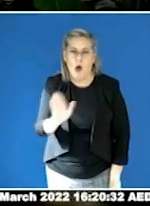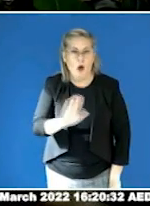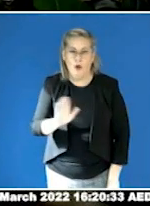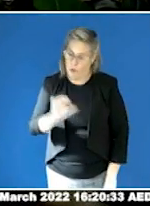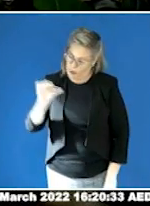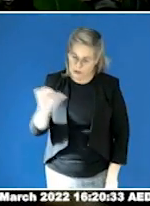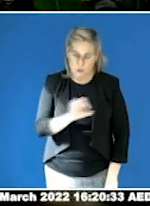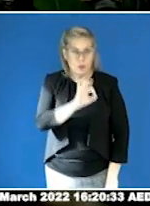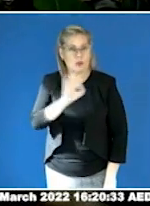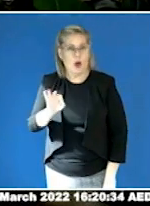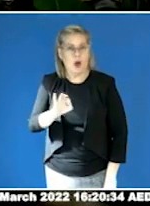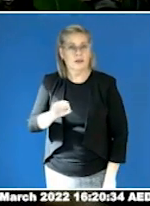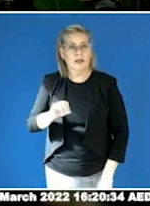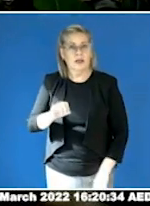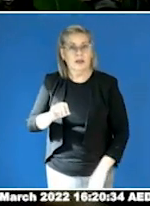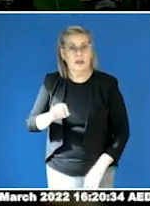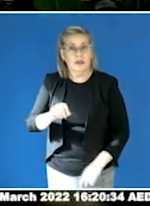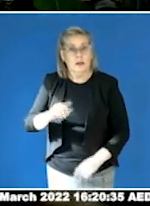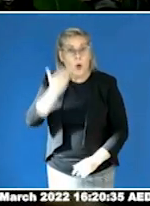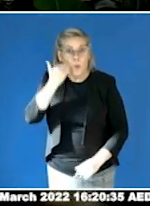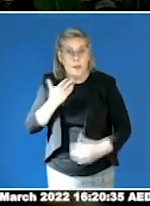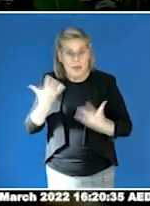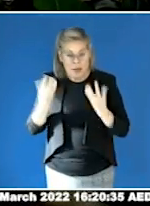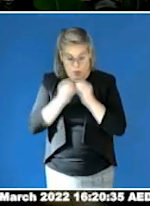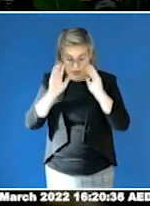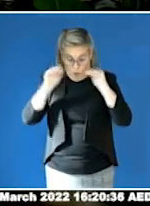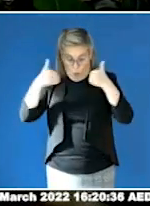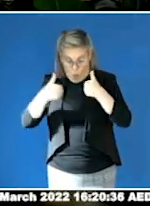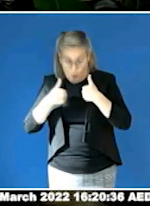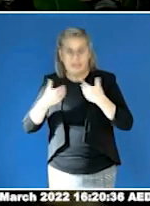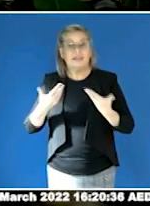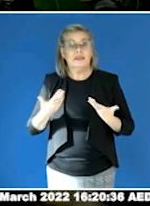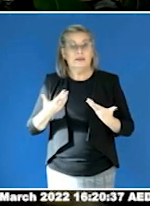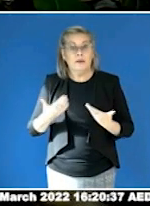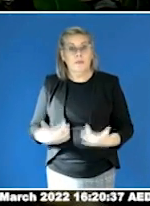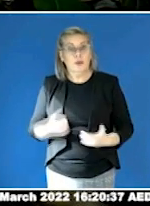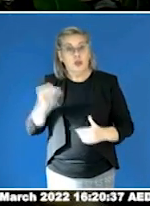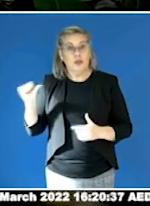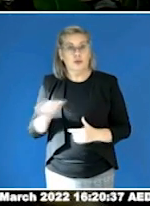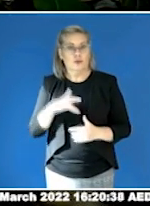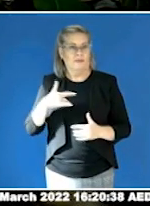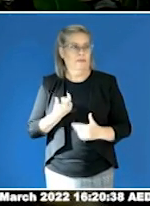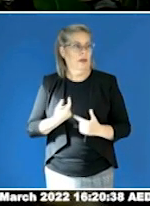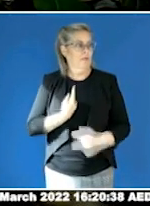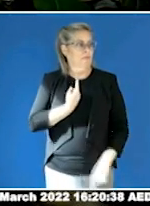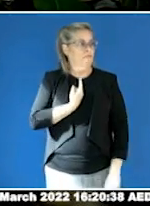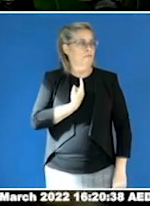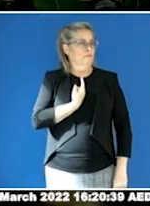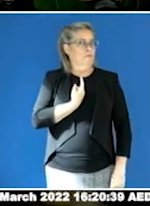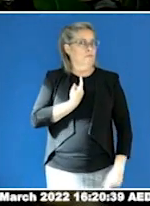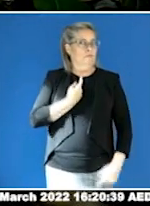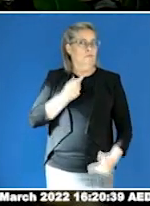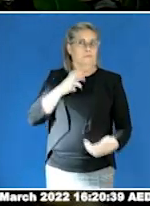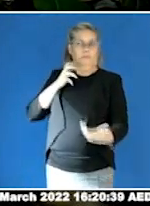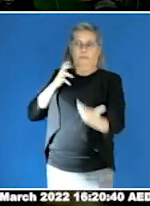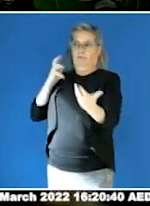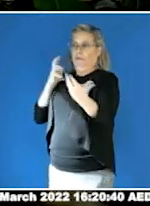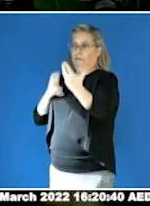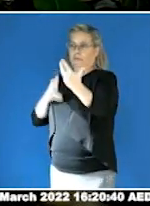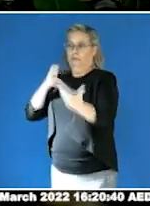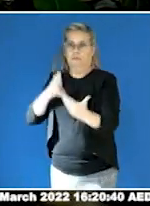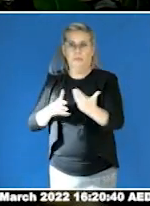we urge you to listen. We urge you to make real, substantial, practical changes.